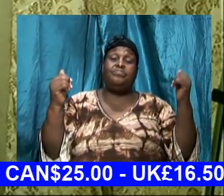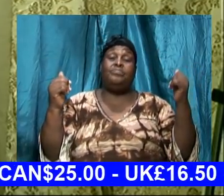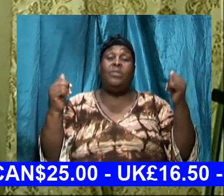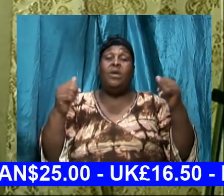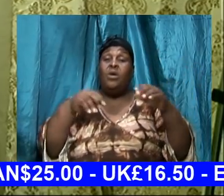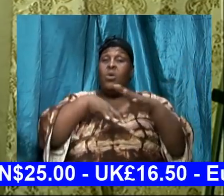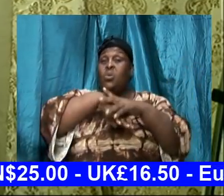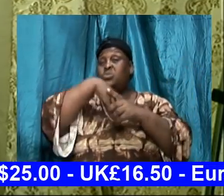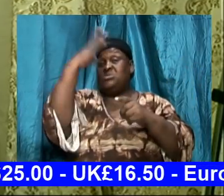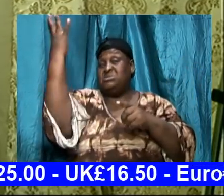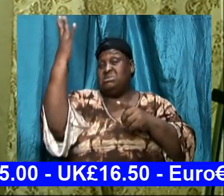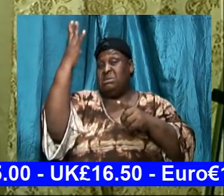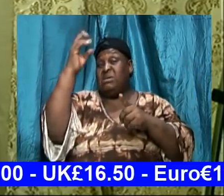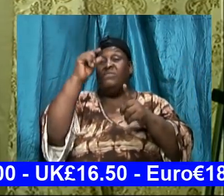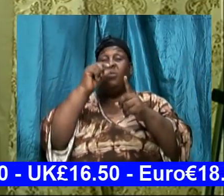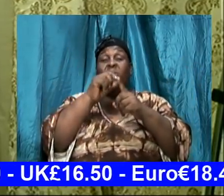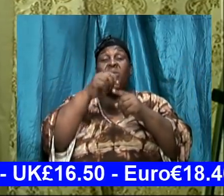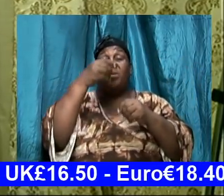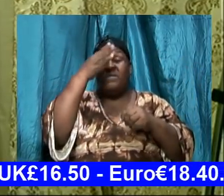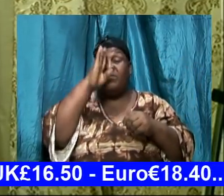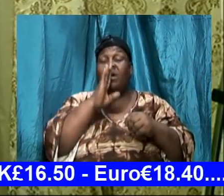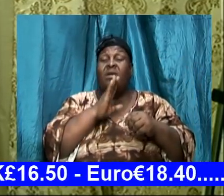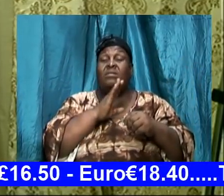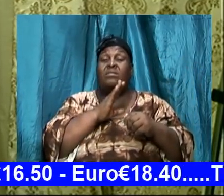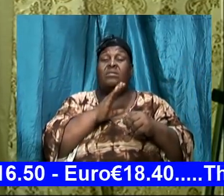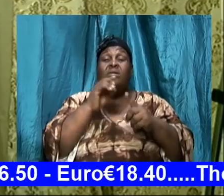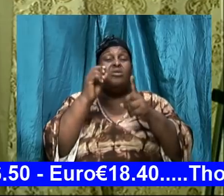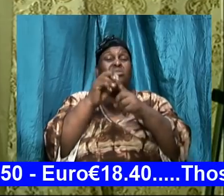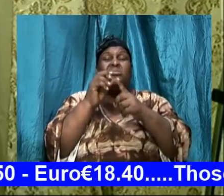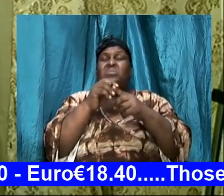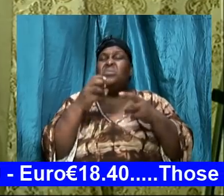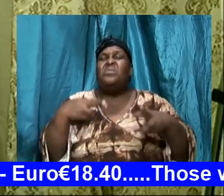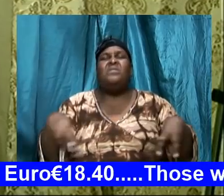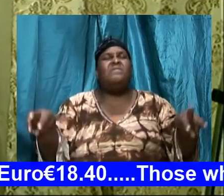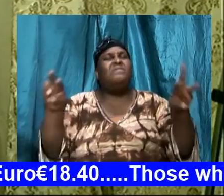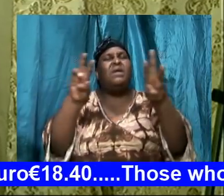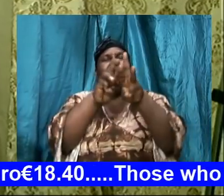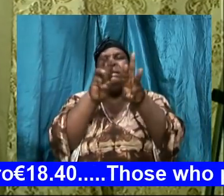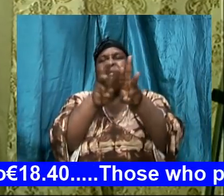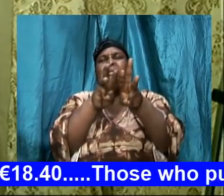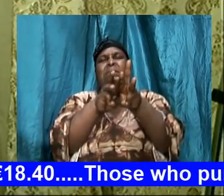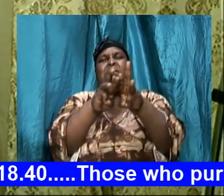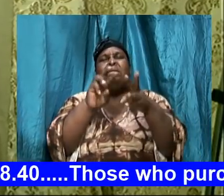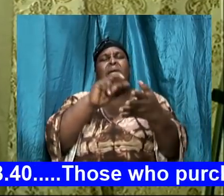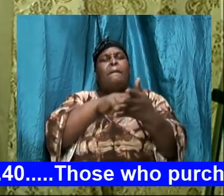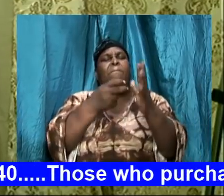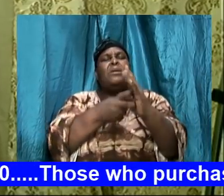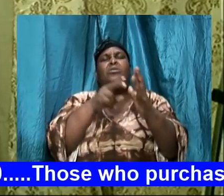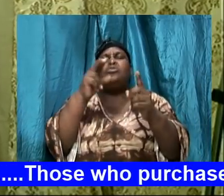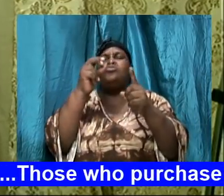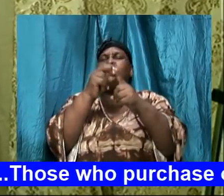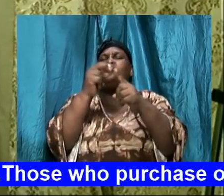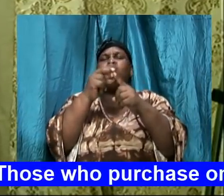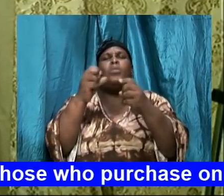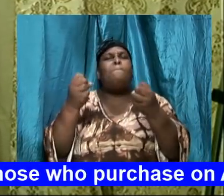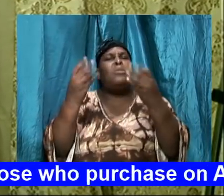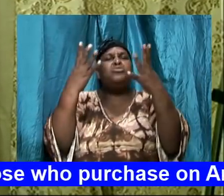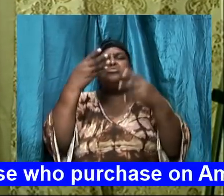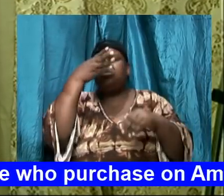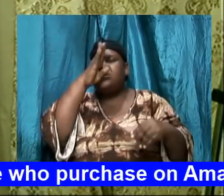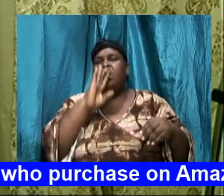outside of the word of almighty God it is too valuable it means too much to God for him to give us